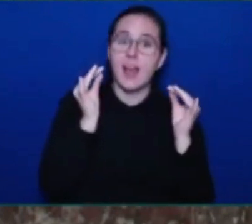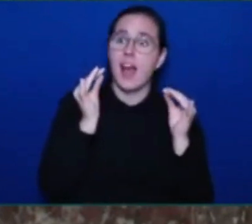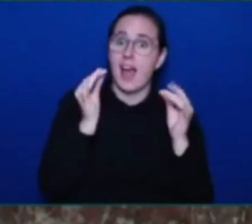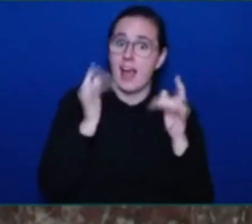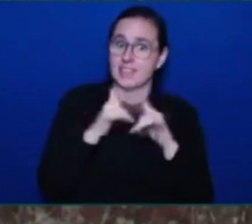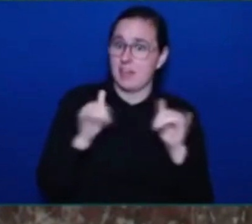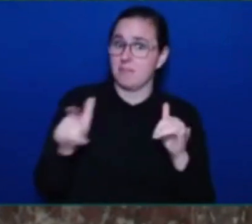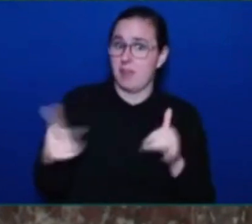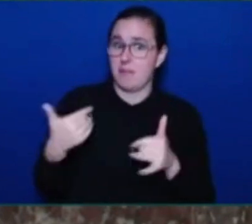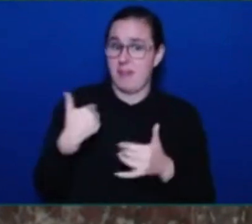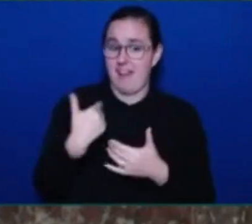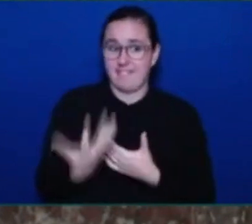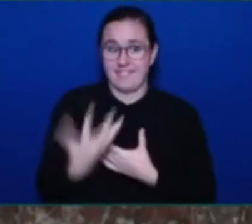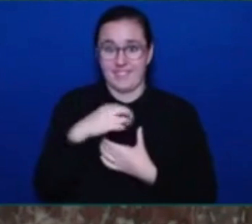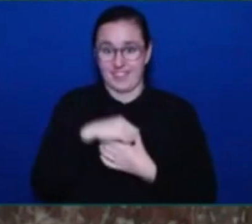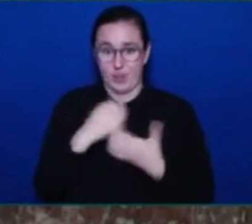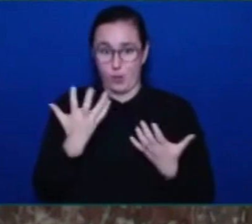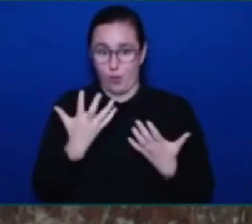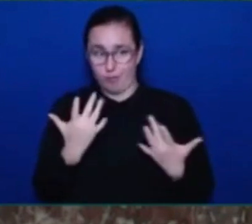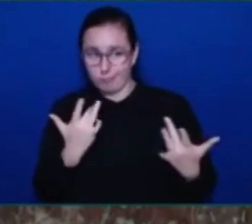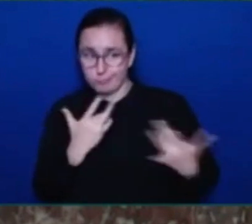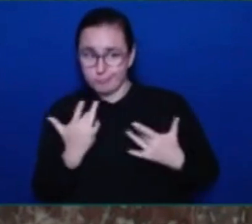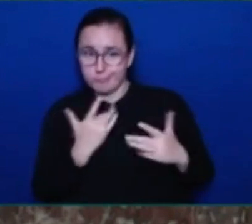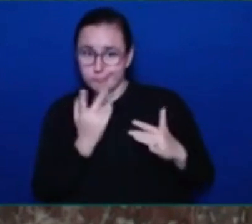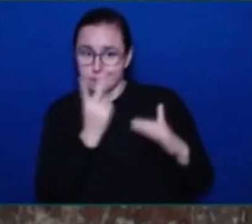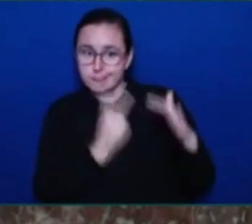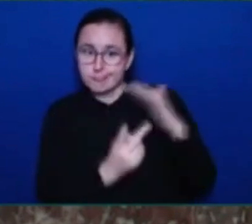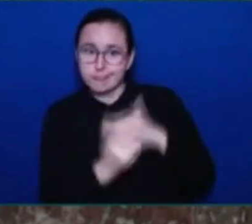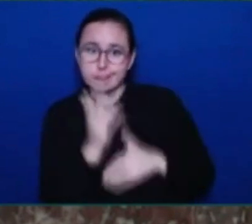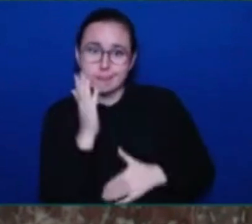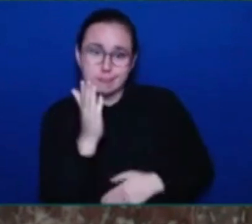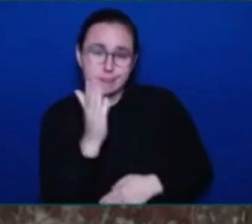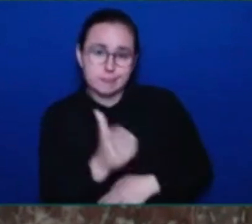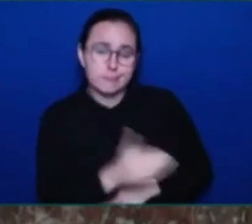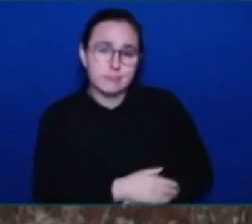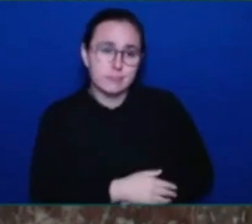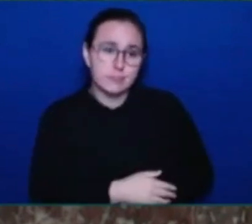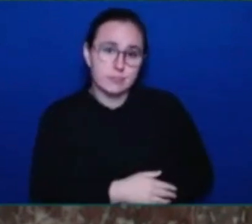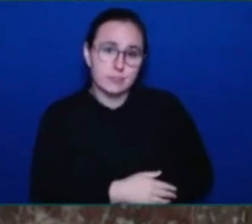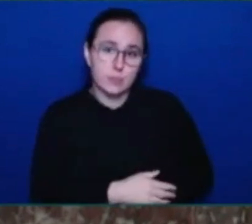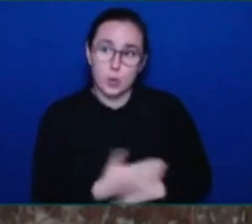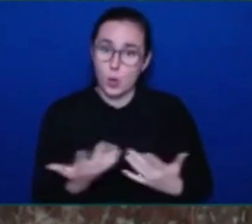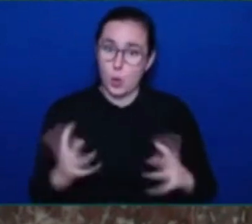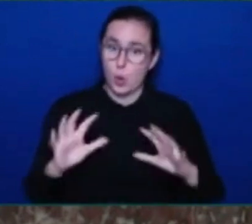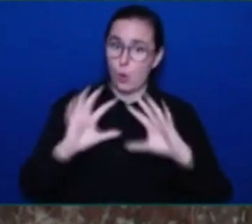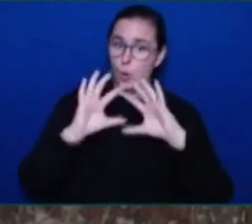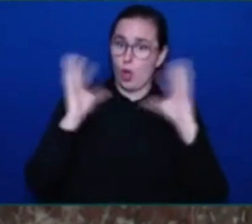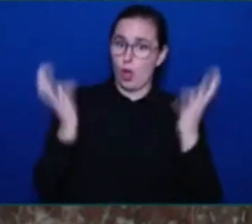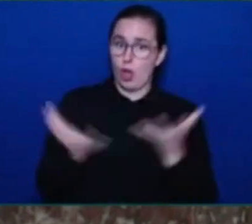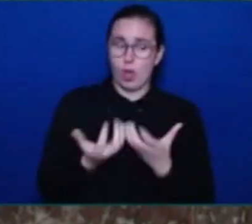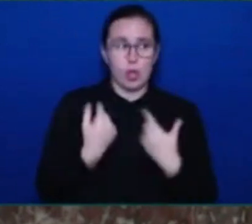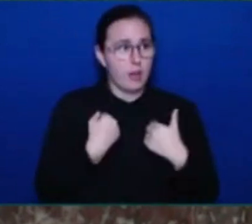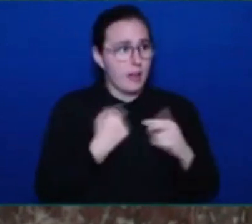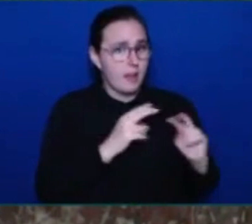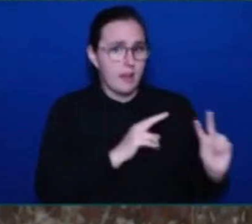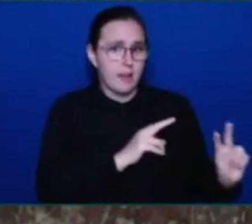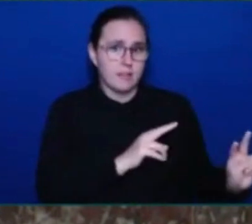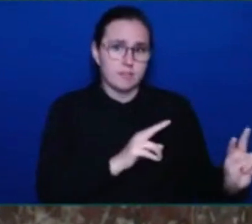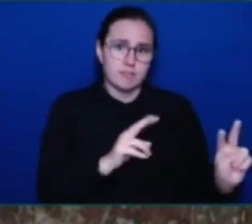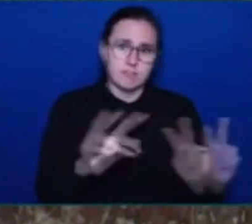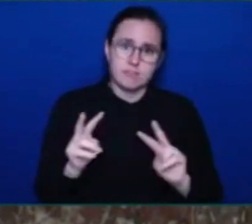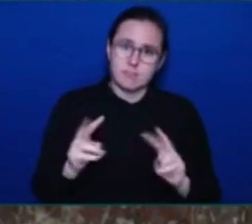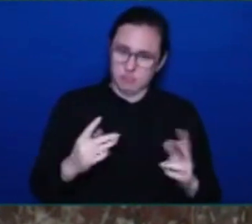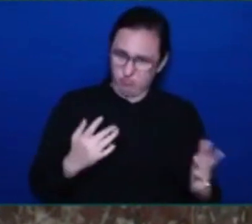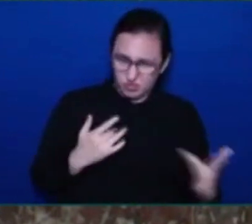around the world today, we do see things that are causing concern. We see wildfires burning